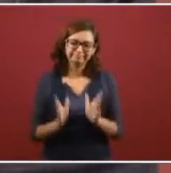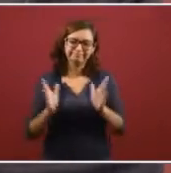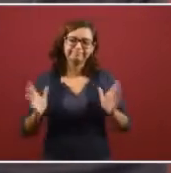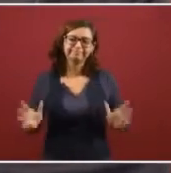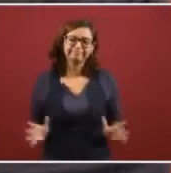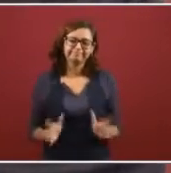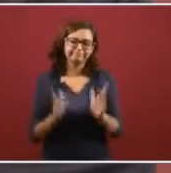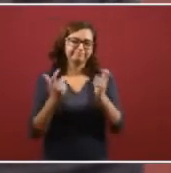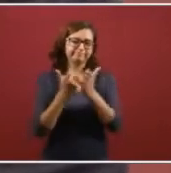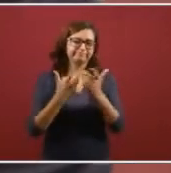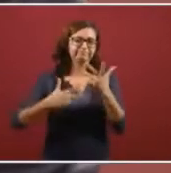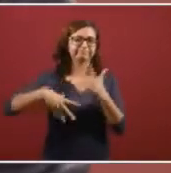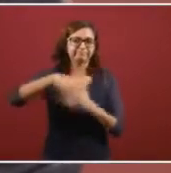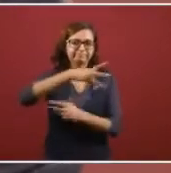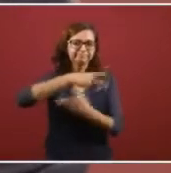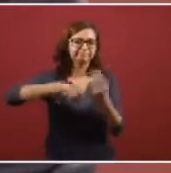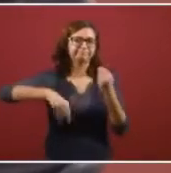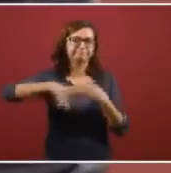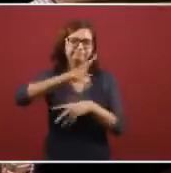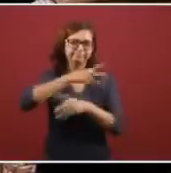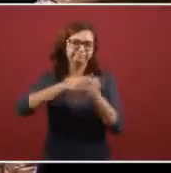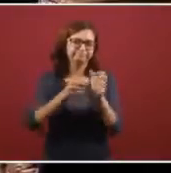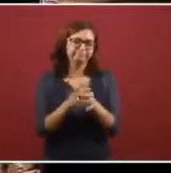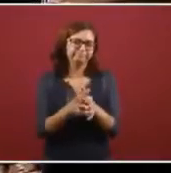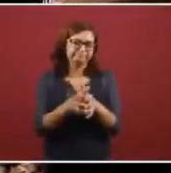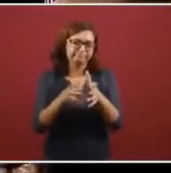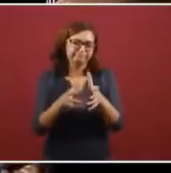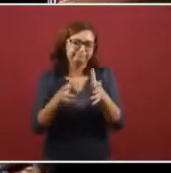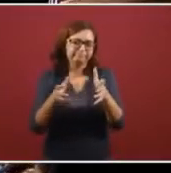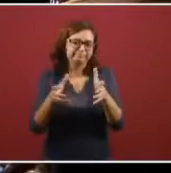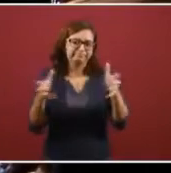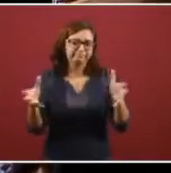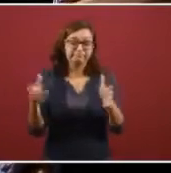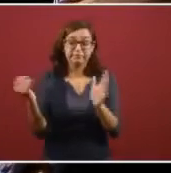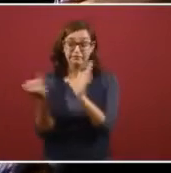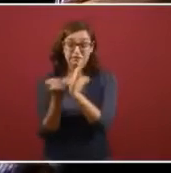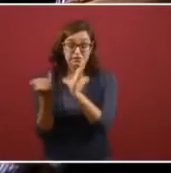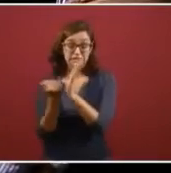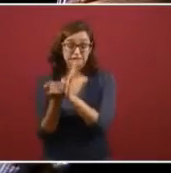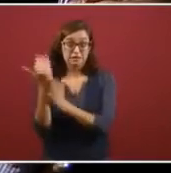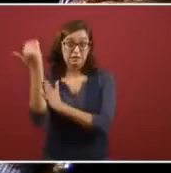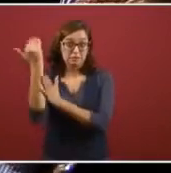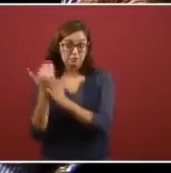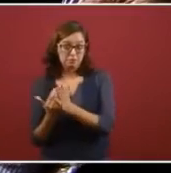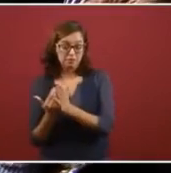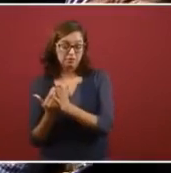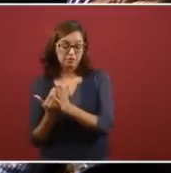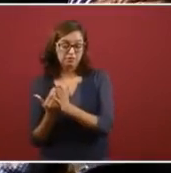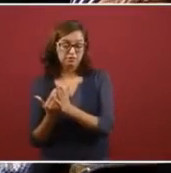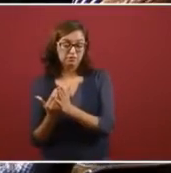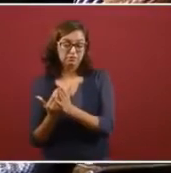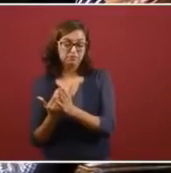growth and lowers the interest rate. There's more stimulus